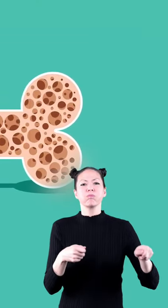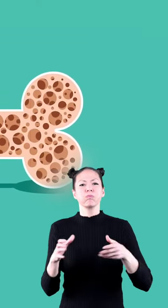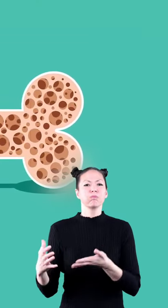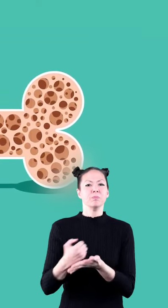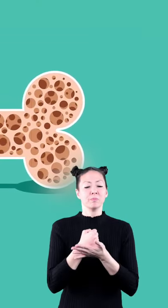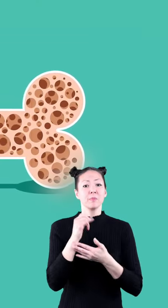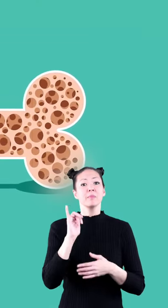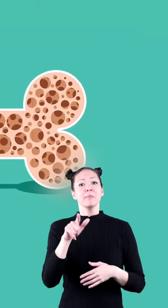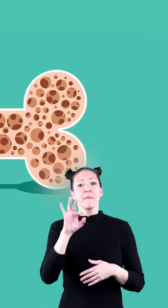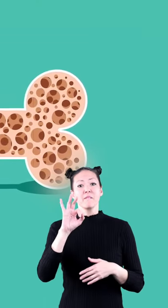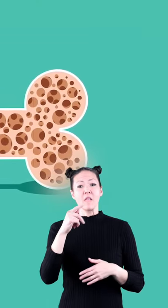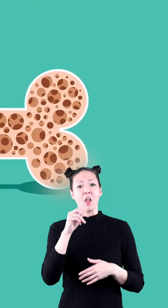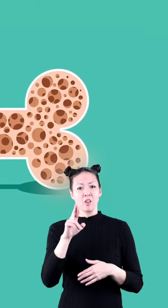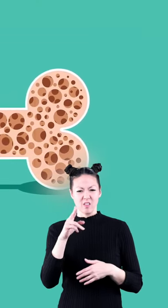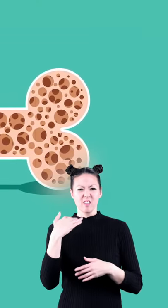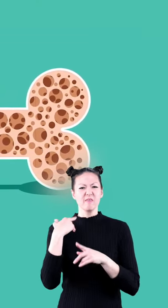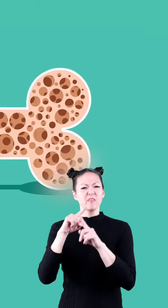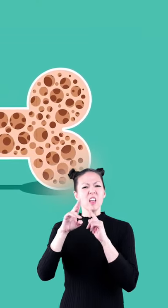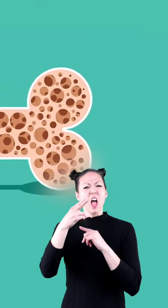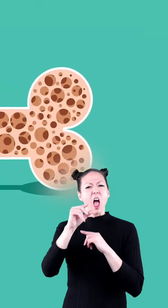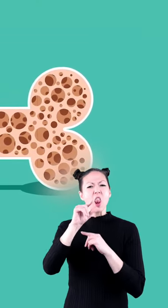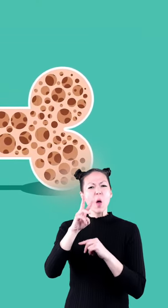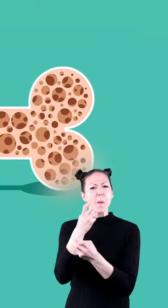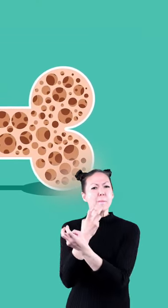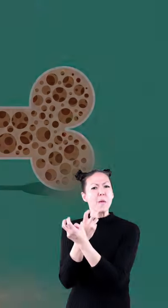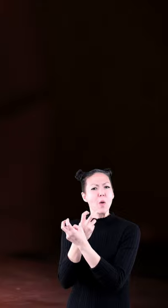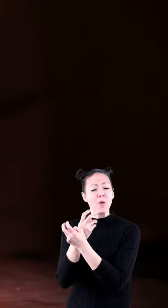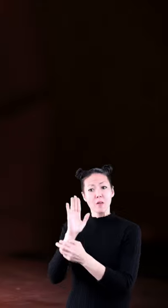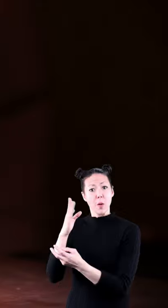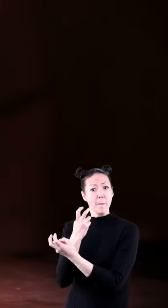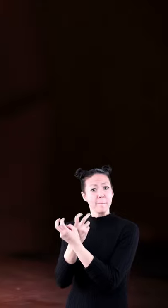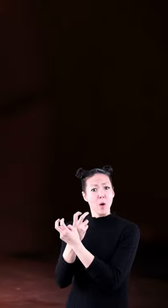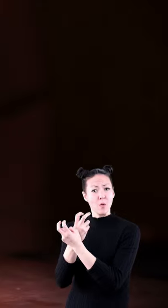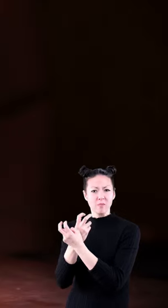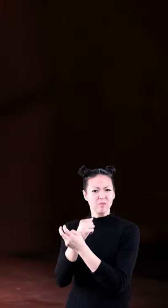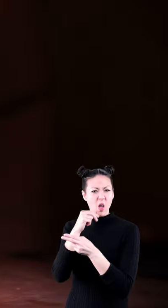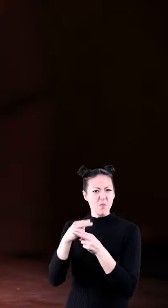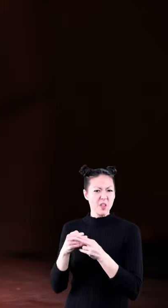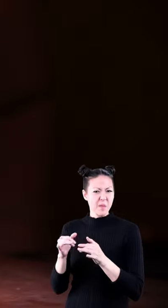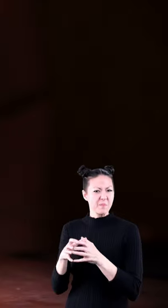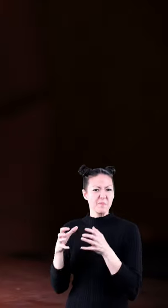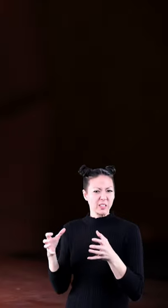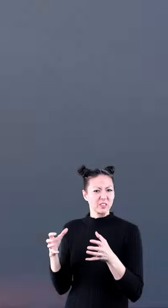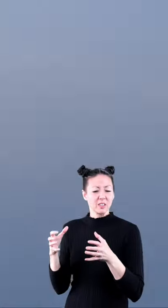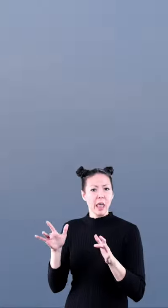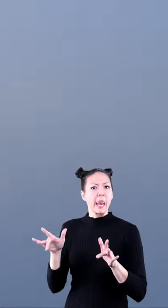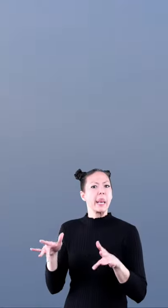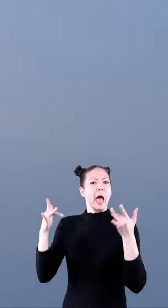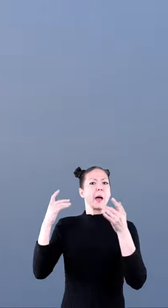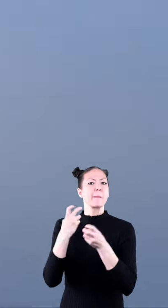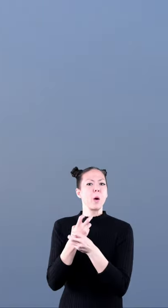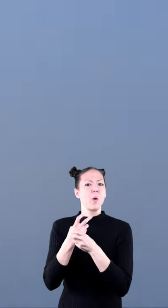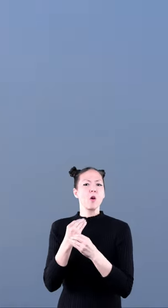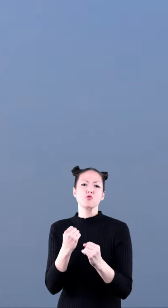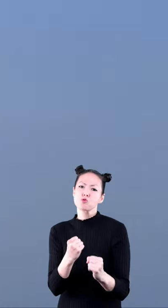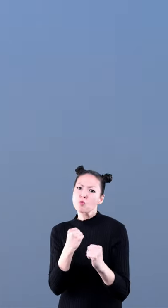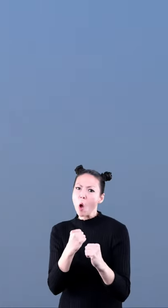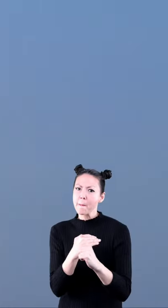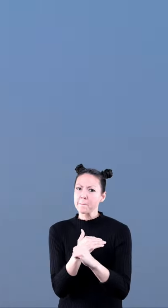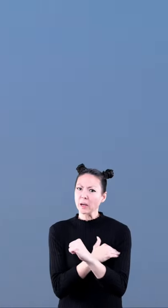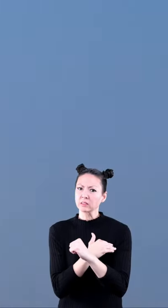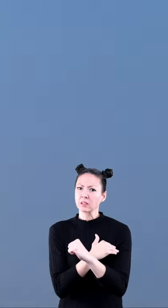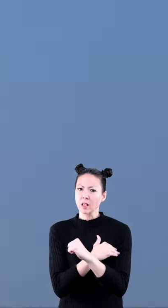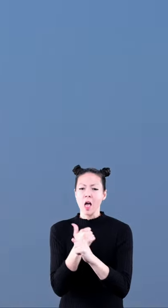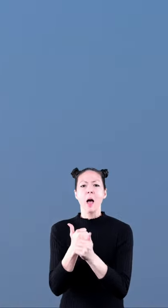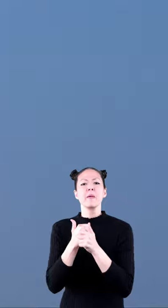bird's body is made up of feathers and hollow bones the bones don't weigh very much their light bones and strong